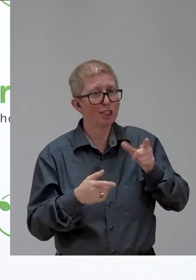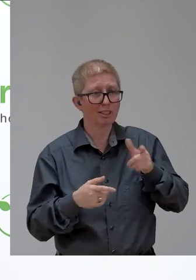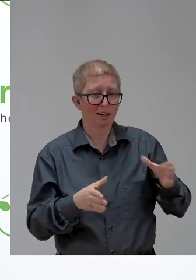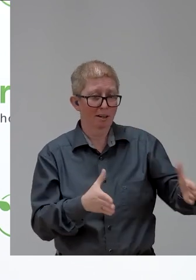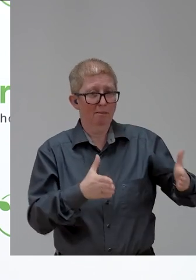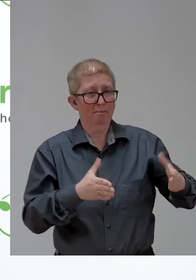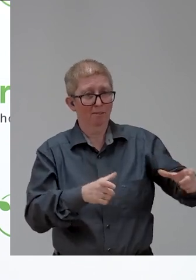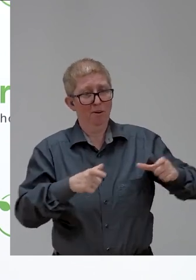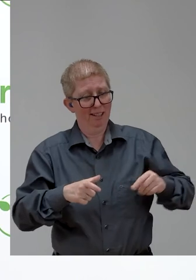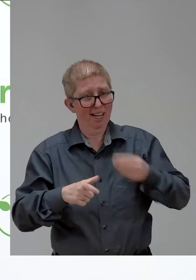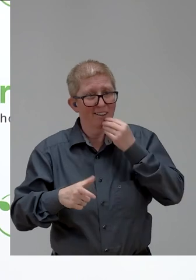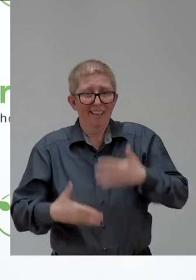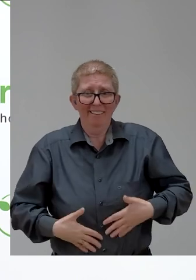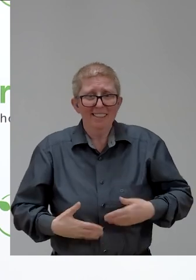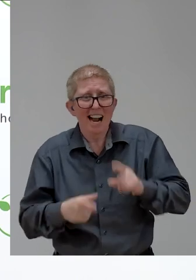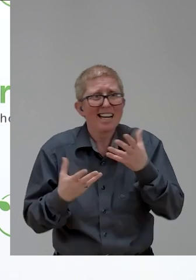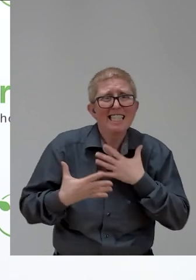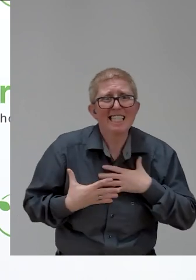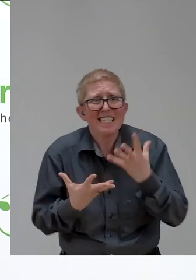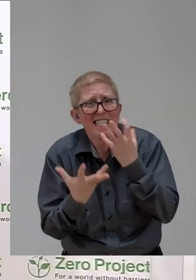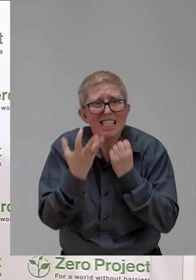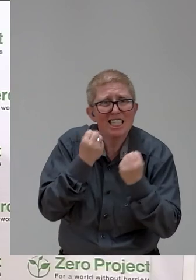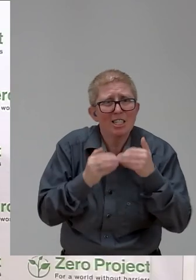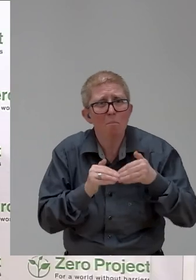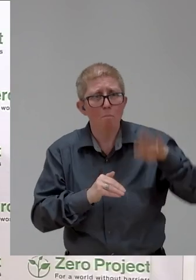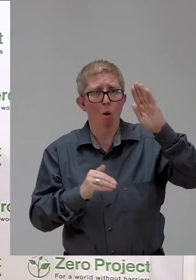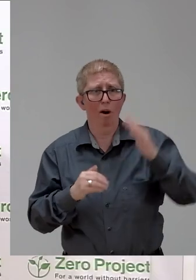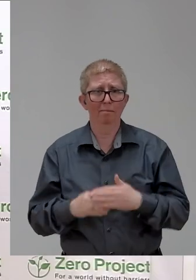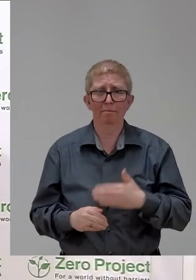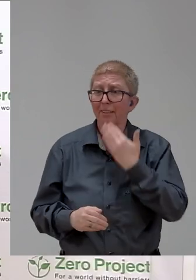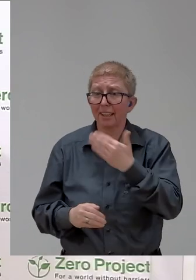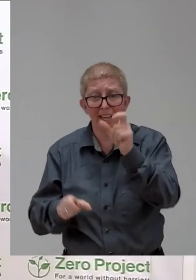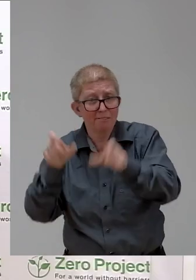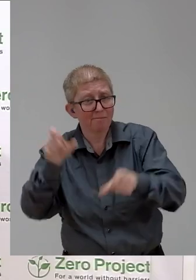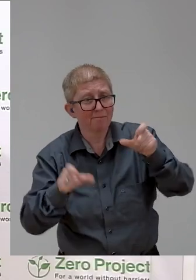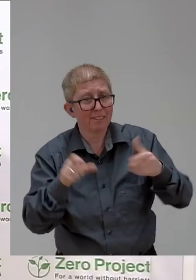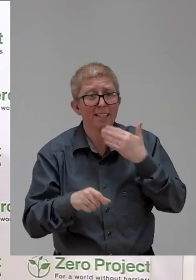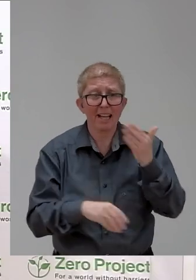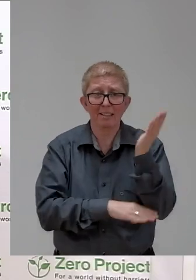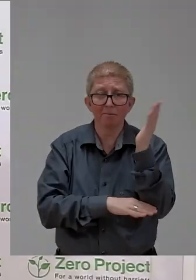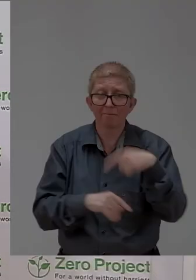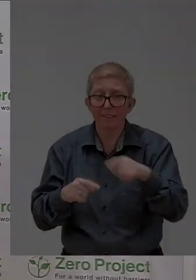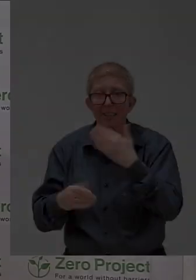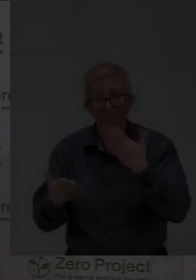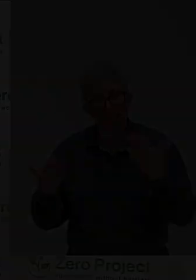timing. Thanks, Sophia. Thanks, Charlotte. Thanks, Gabi. Thanks, Joe, for, for joining in. And with this, I'm closing the session. Thank you.